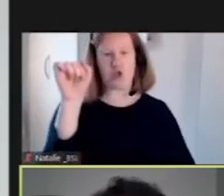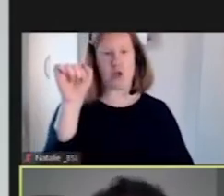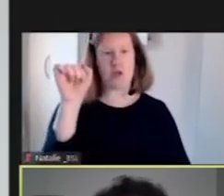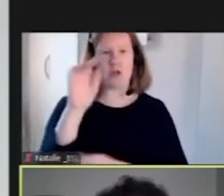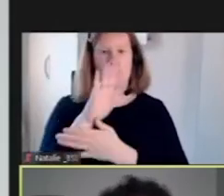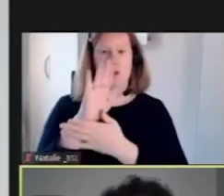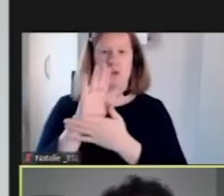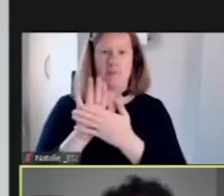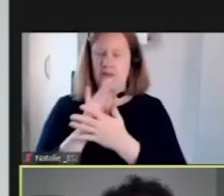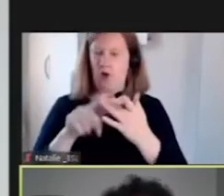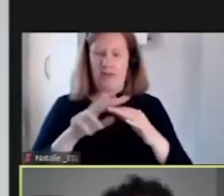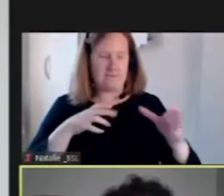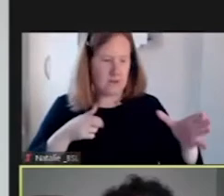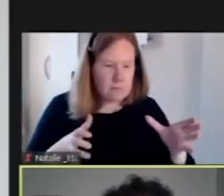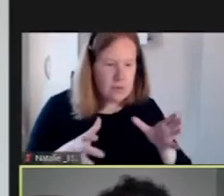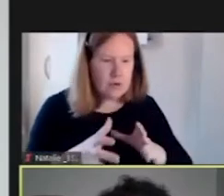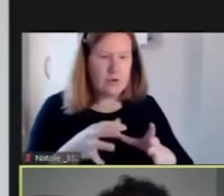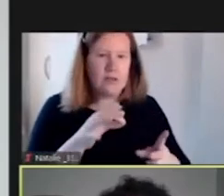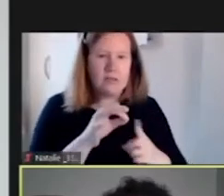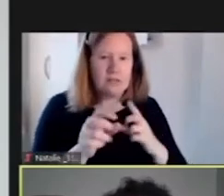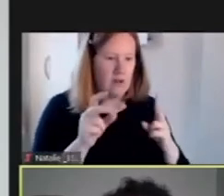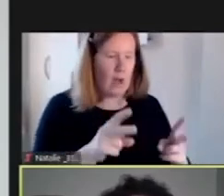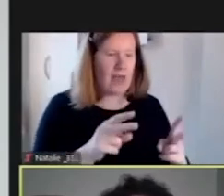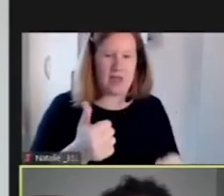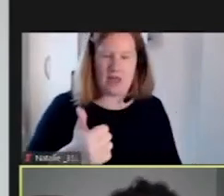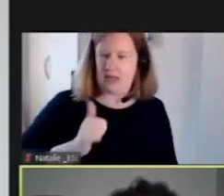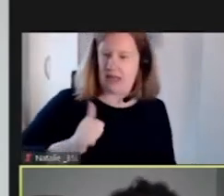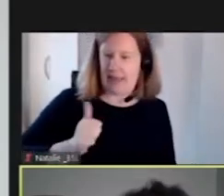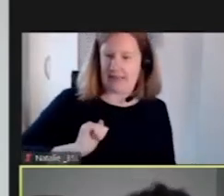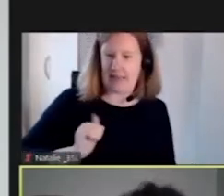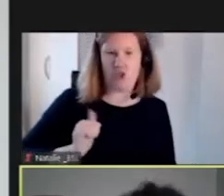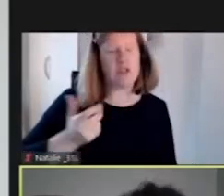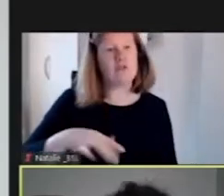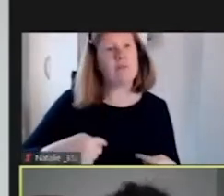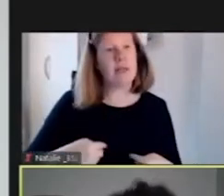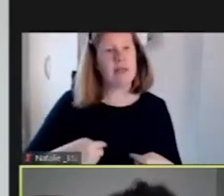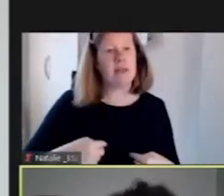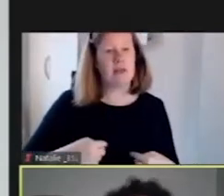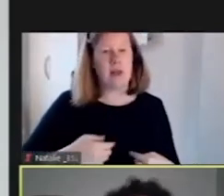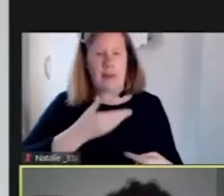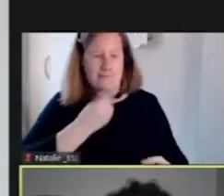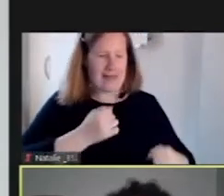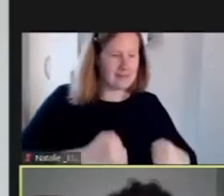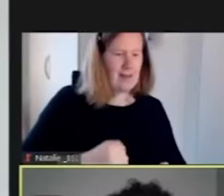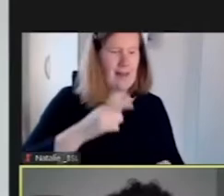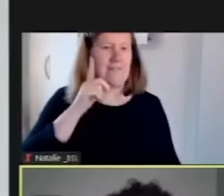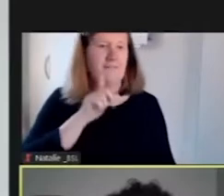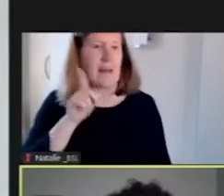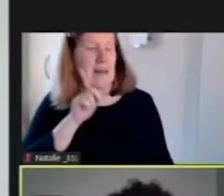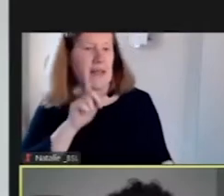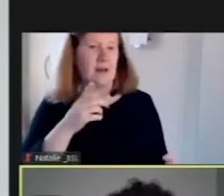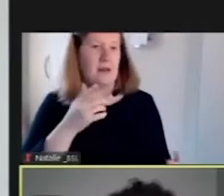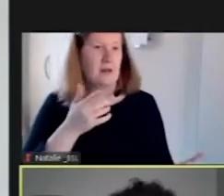or if I move in a certain way, feel that certain expectations are put on me, whether masculine, feminine, male or female. And